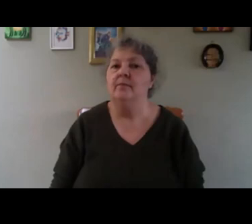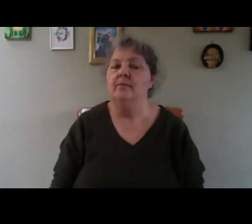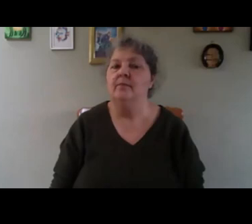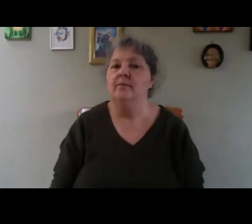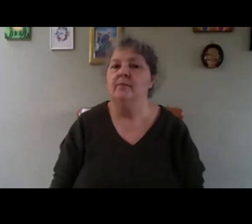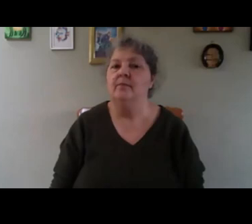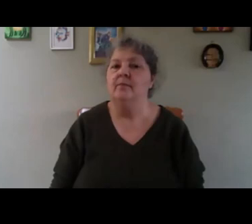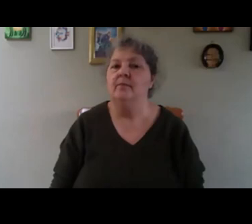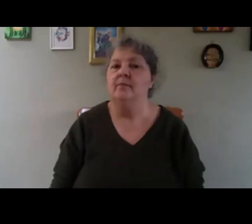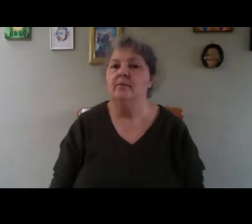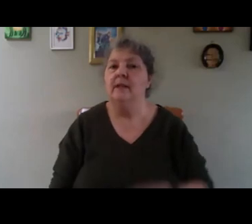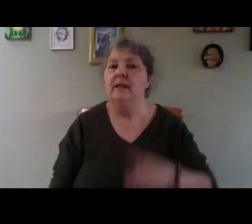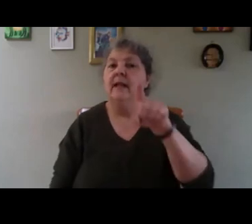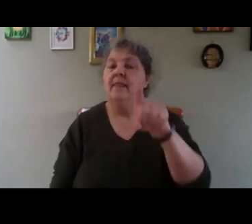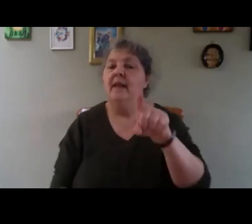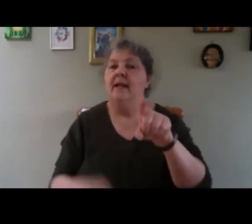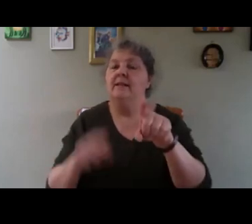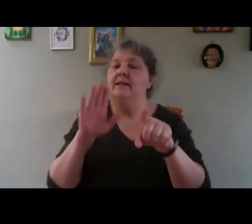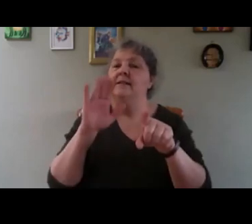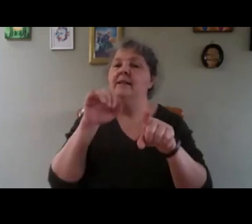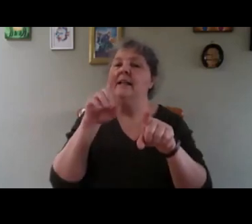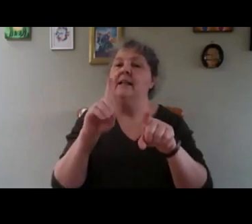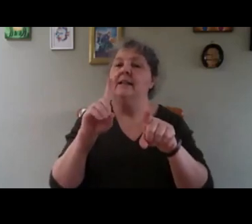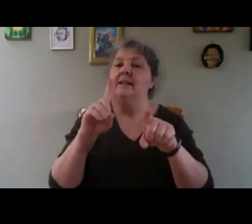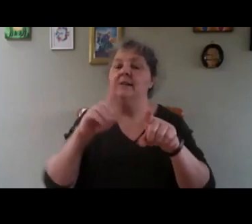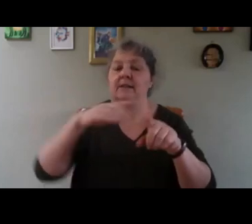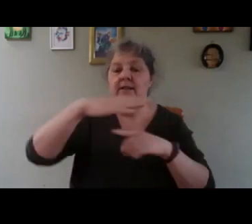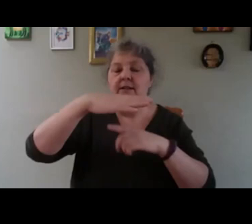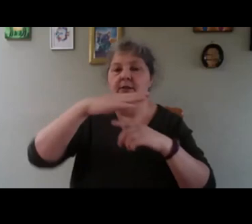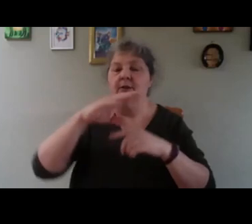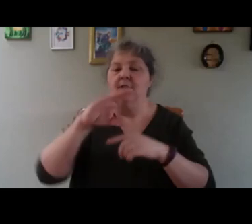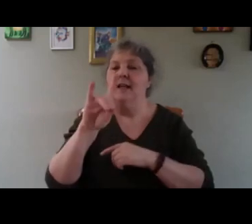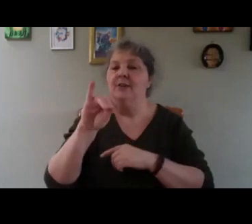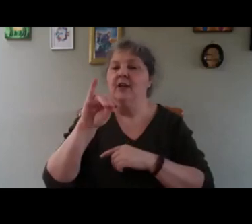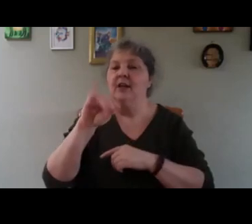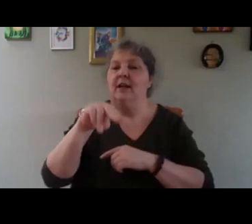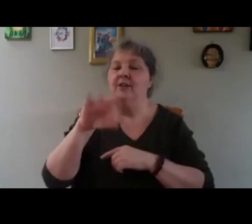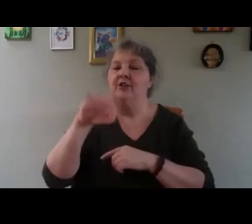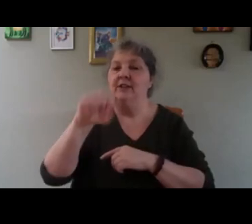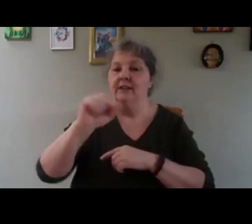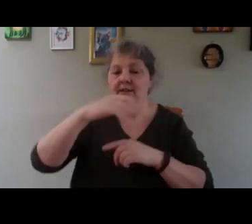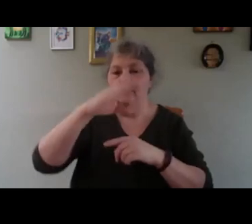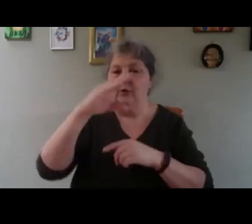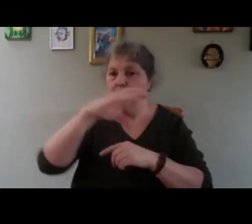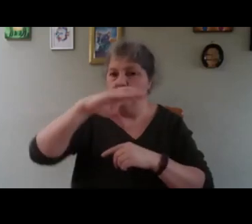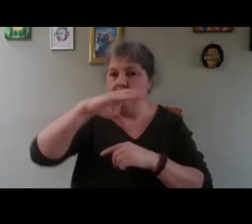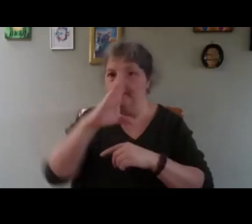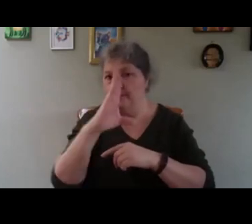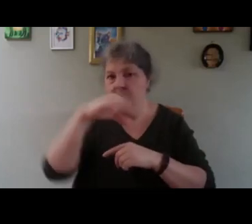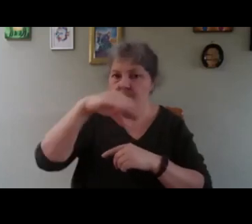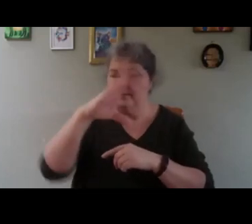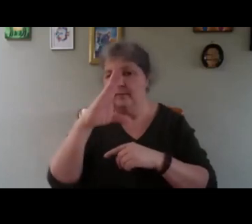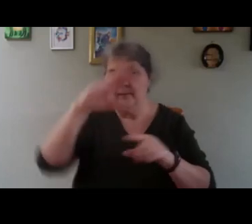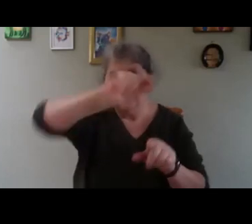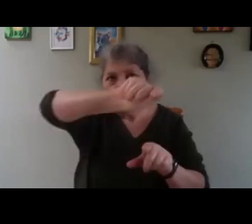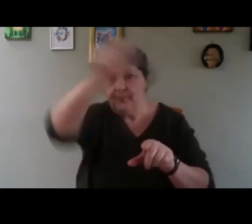And this is the lid with the hinges. You have two lids. So I just explained that you